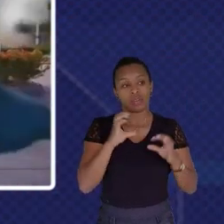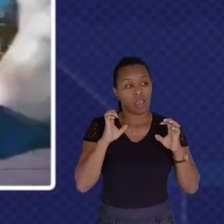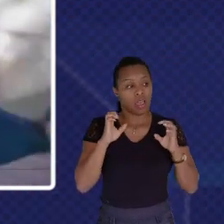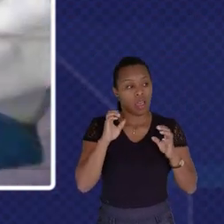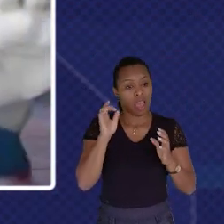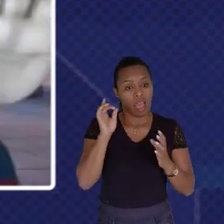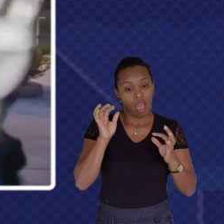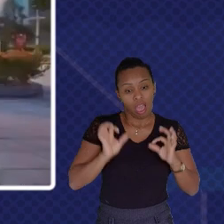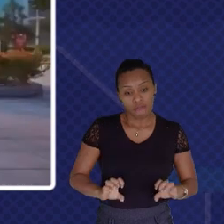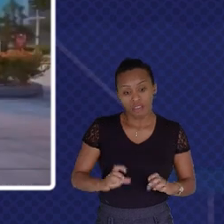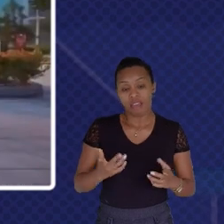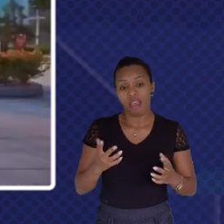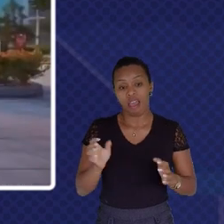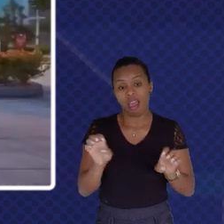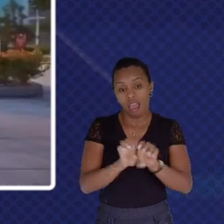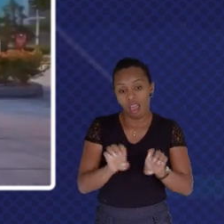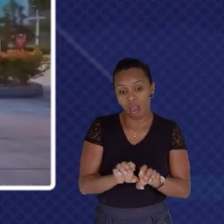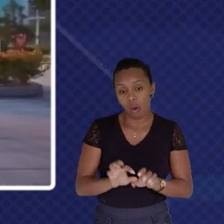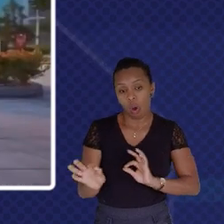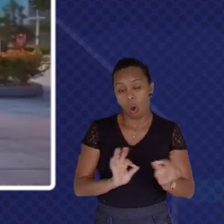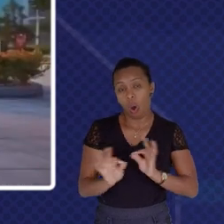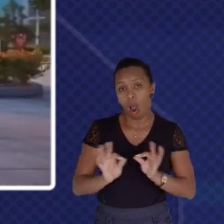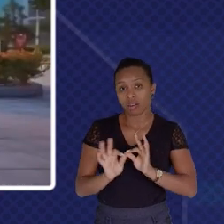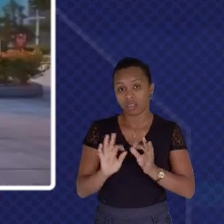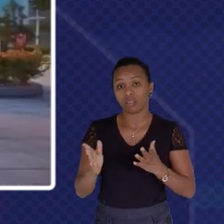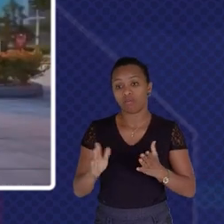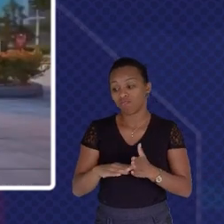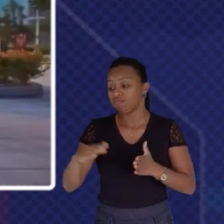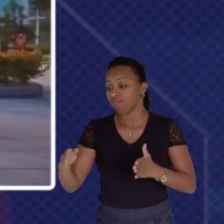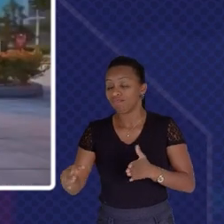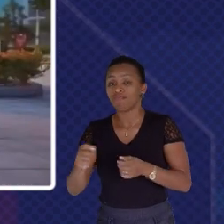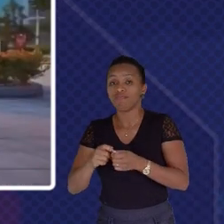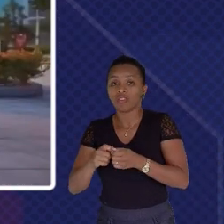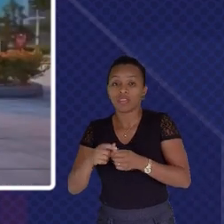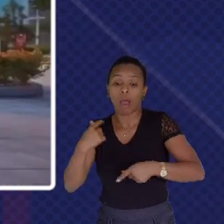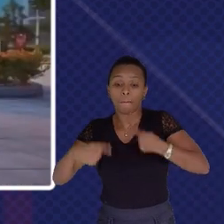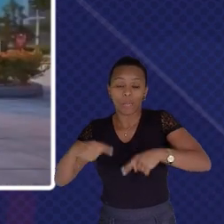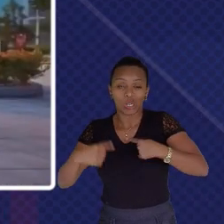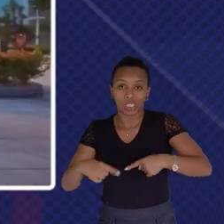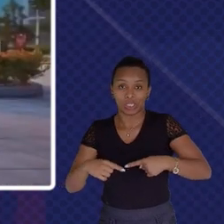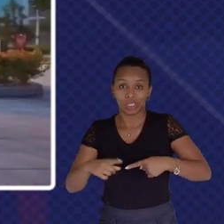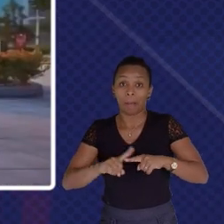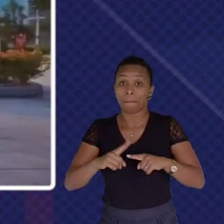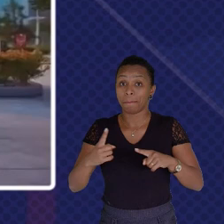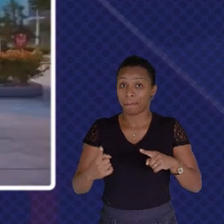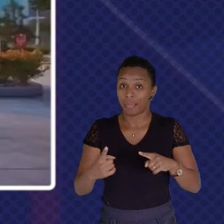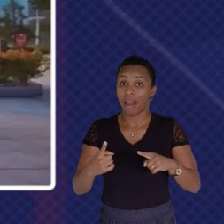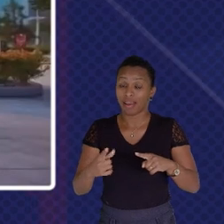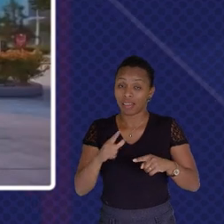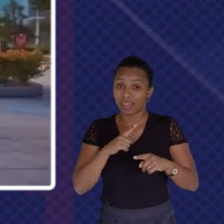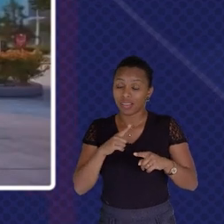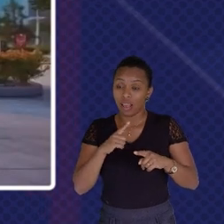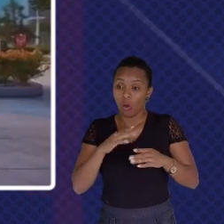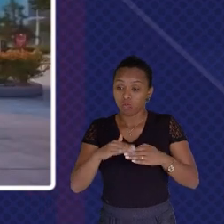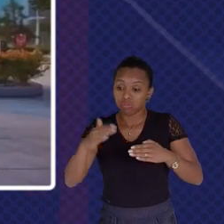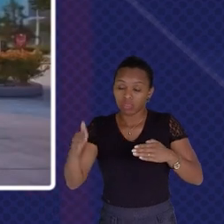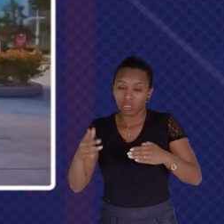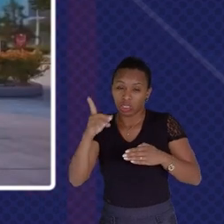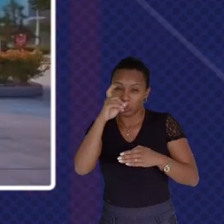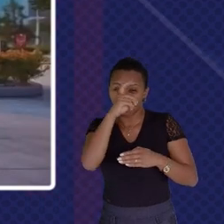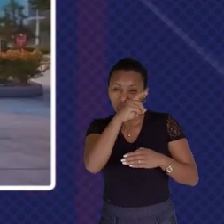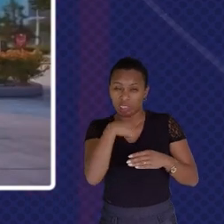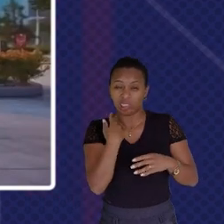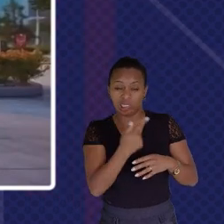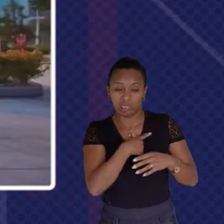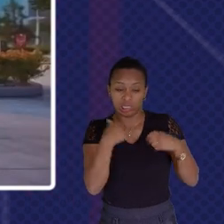Kind Of Policy Making But There Is A Different Kind Of Policy Making On Issues That Are Complex And Emergent Where We Have To Give Ourselves The Space To Try Things